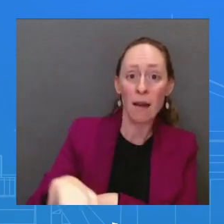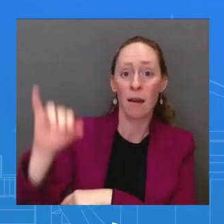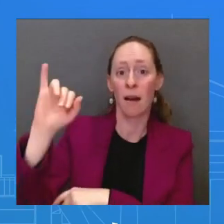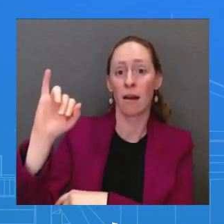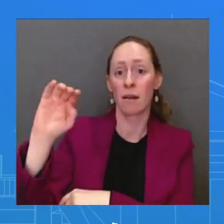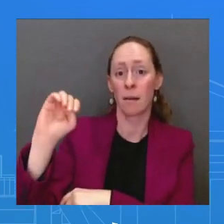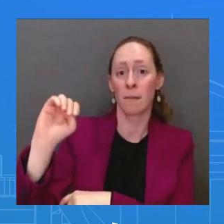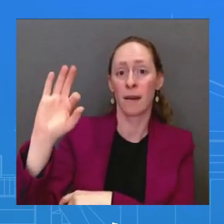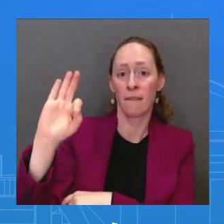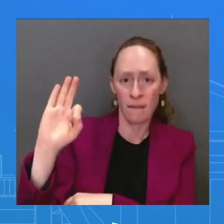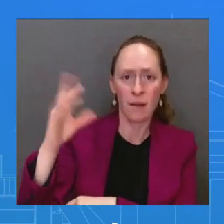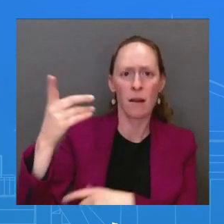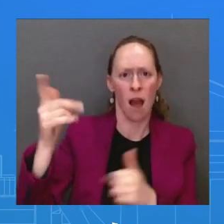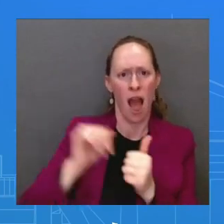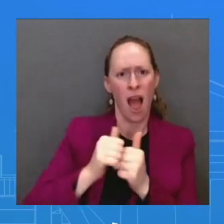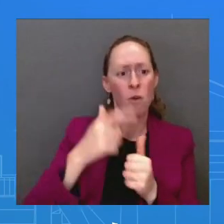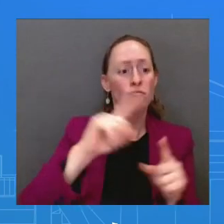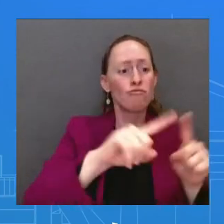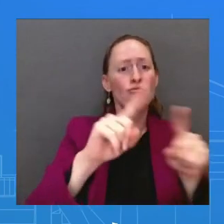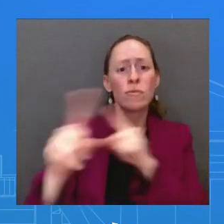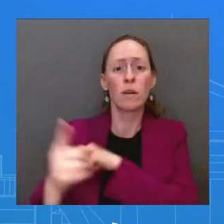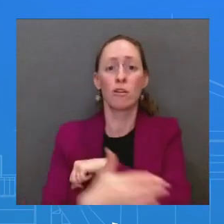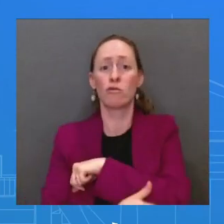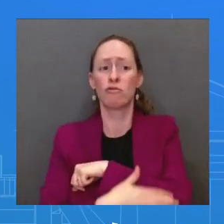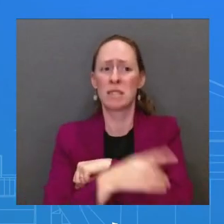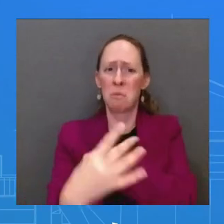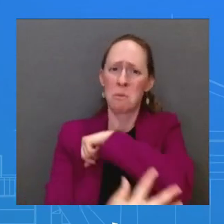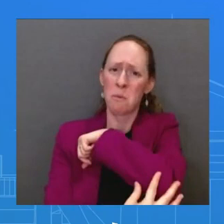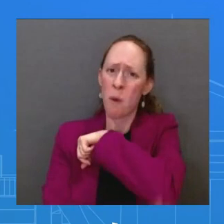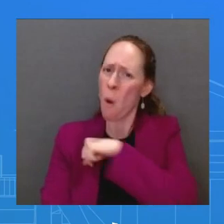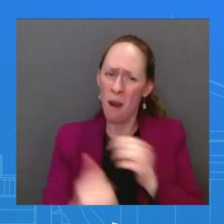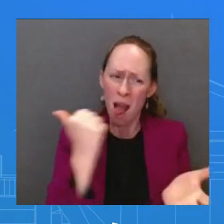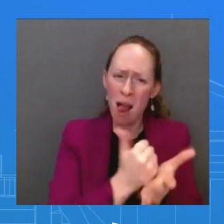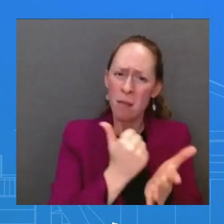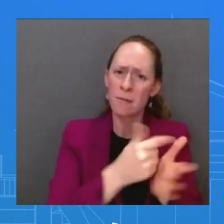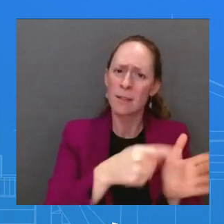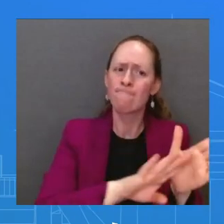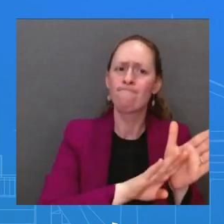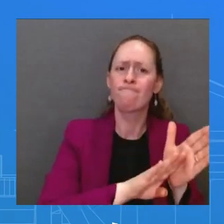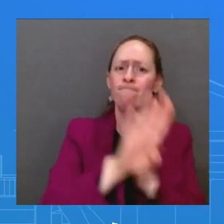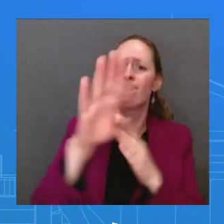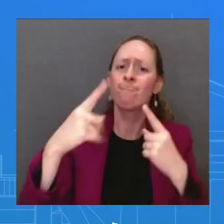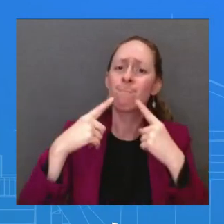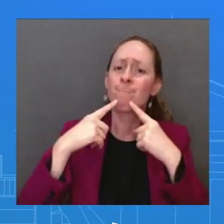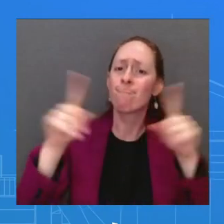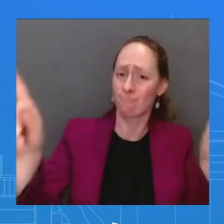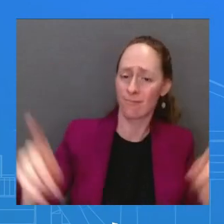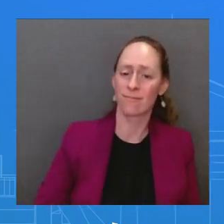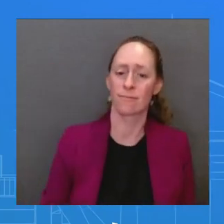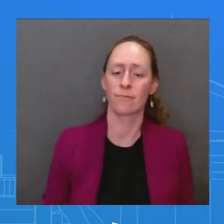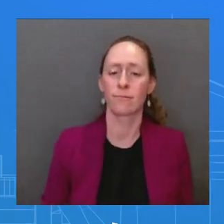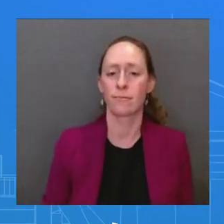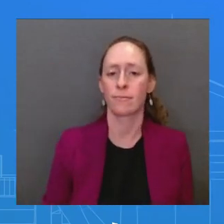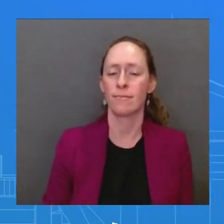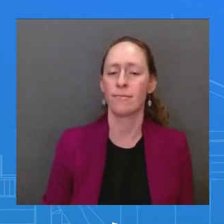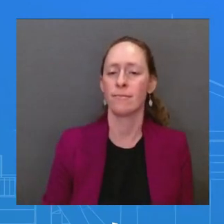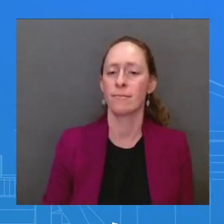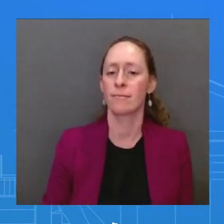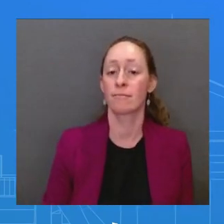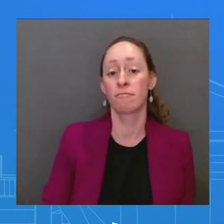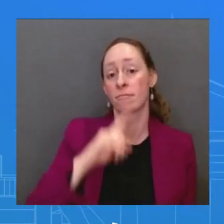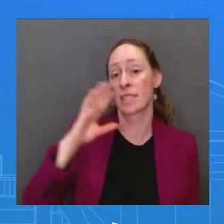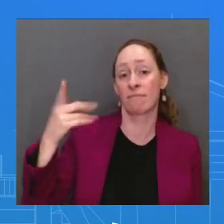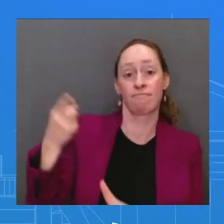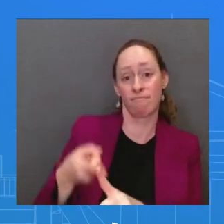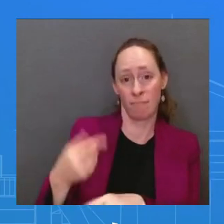effective tools that we have for mobilizing transparent, high-quality investment into developing countries. And that's why the United